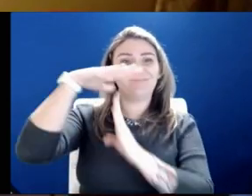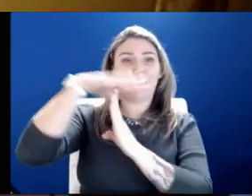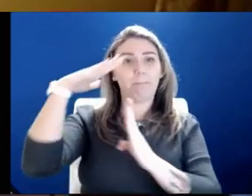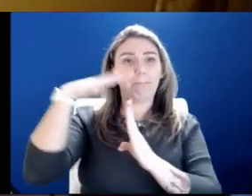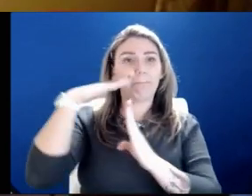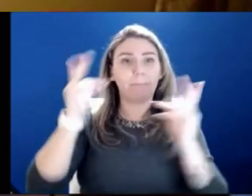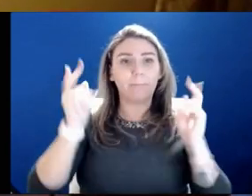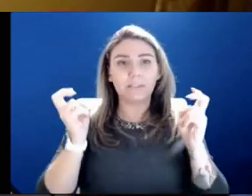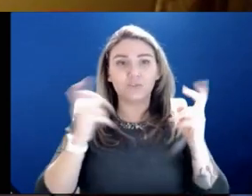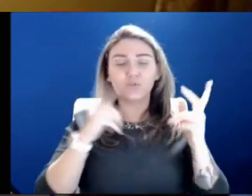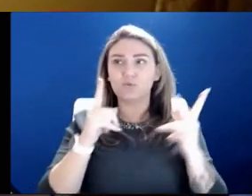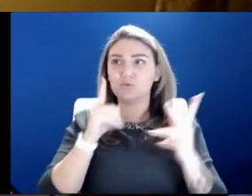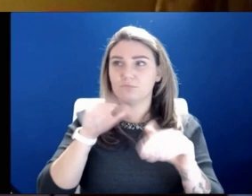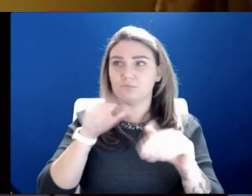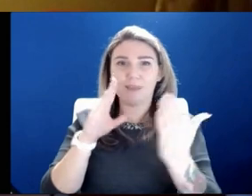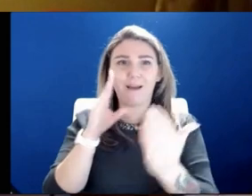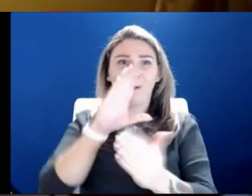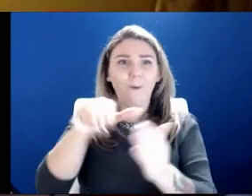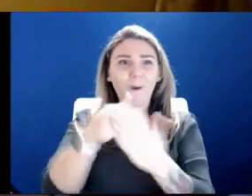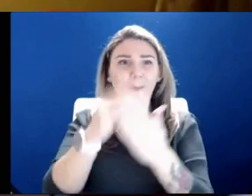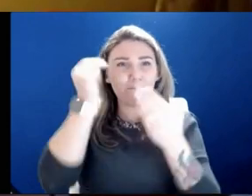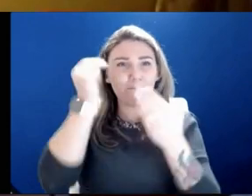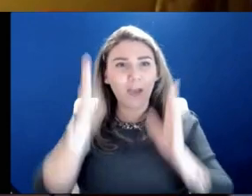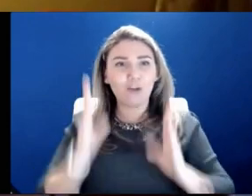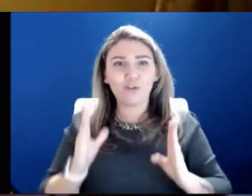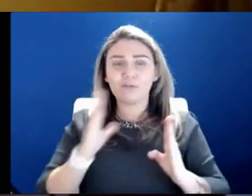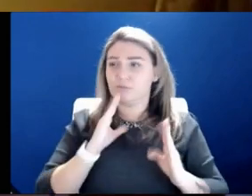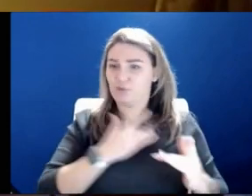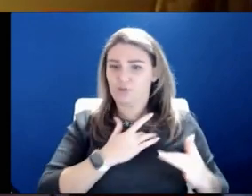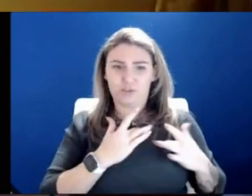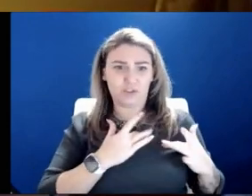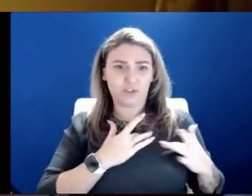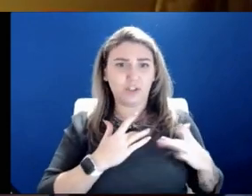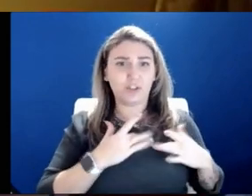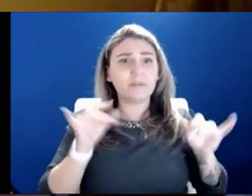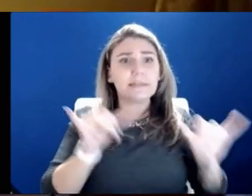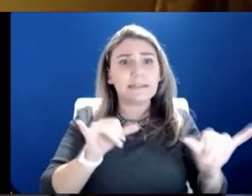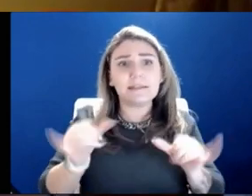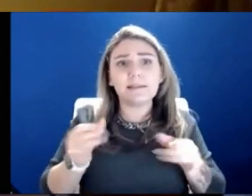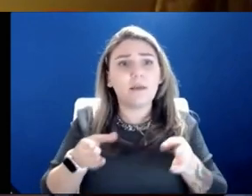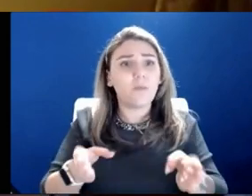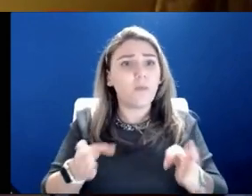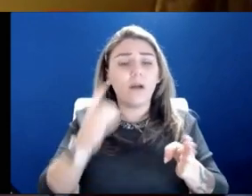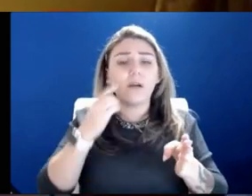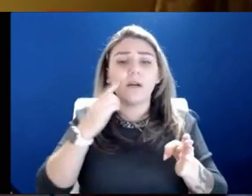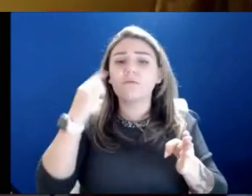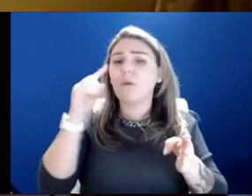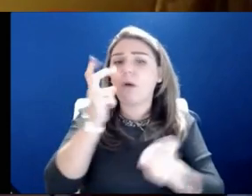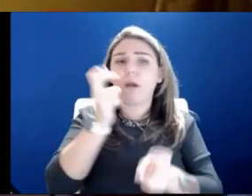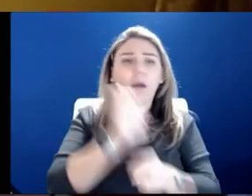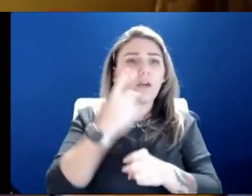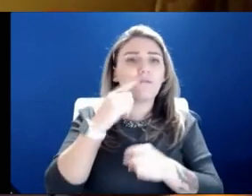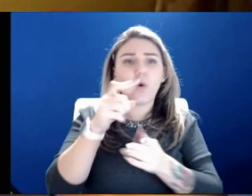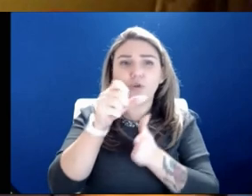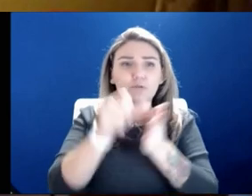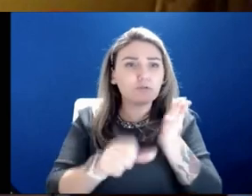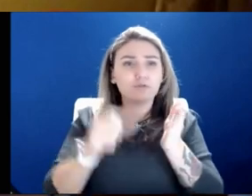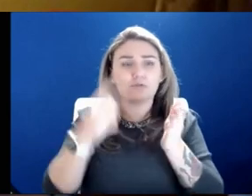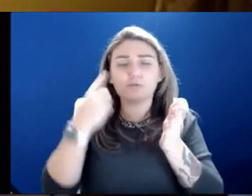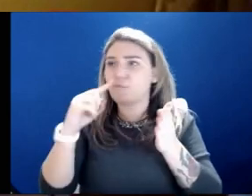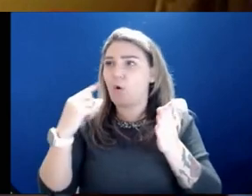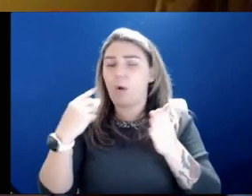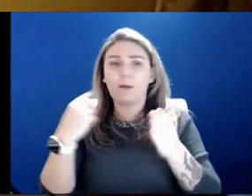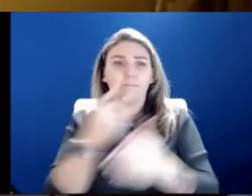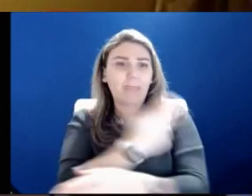with every mayor. It is, it's a concern, you know, in the same way that it's, harder to do surgeries or in hospitals, you're having to